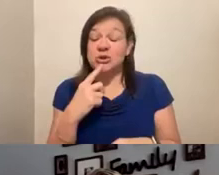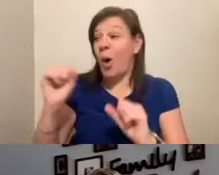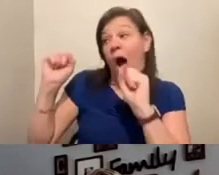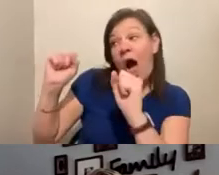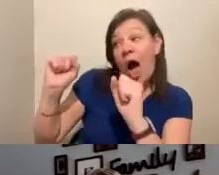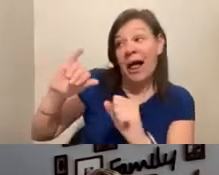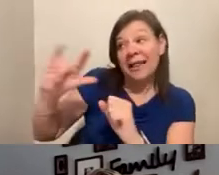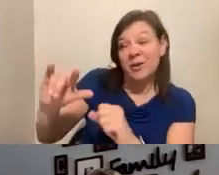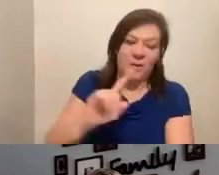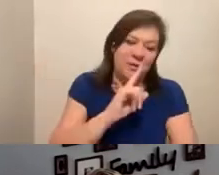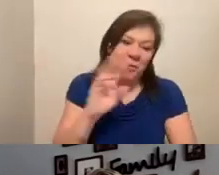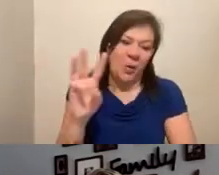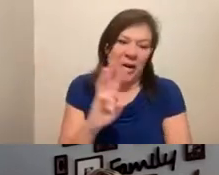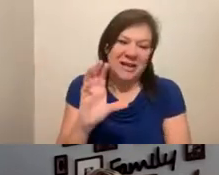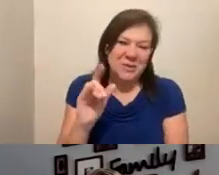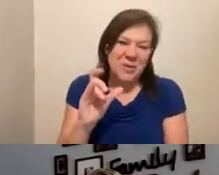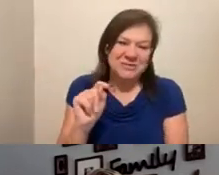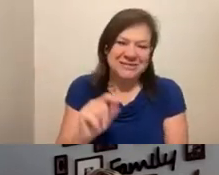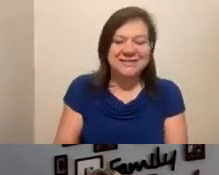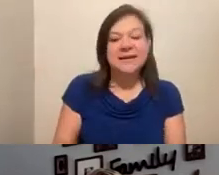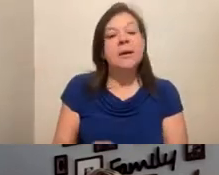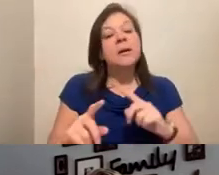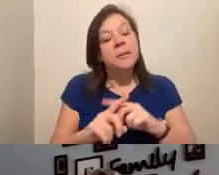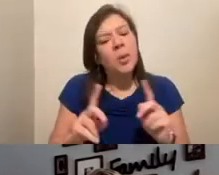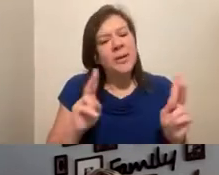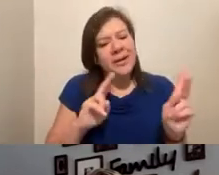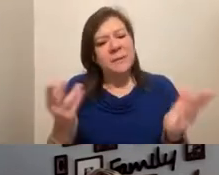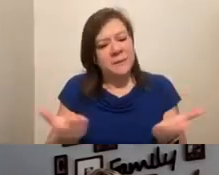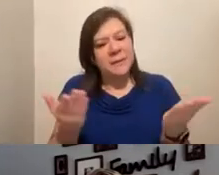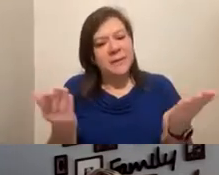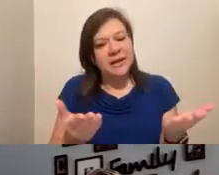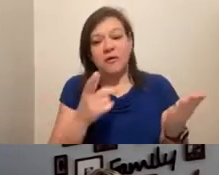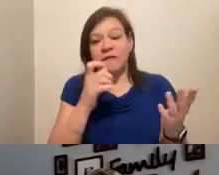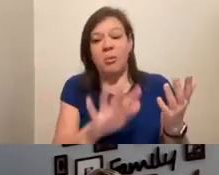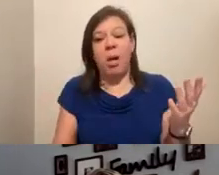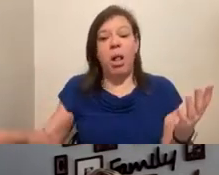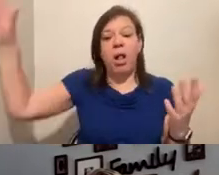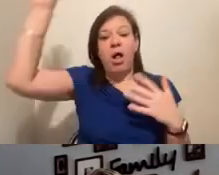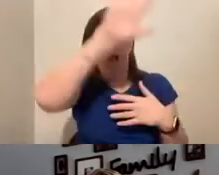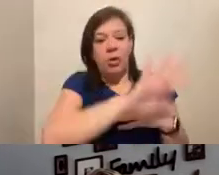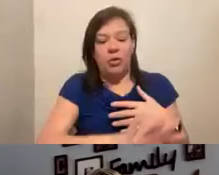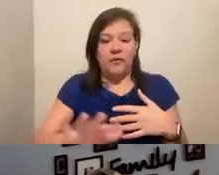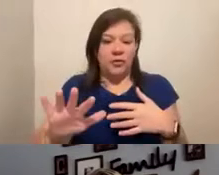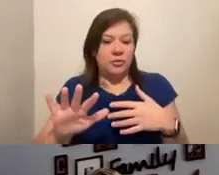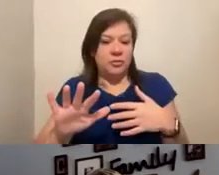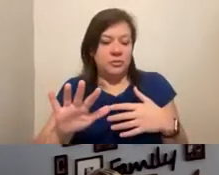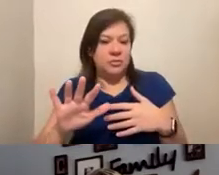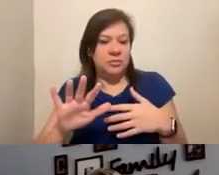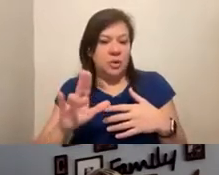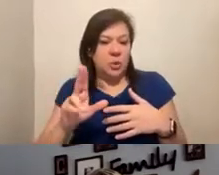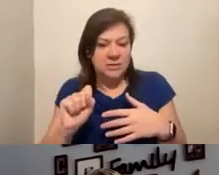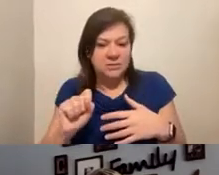But I know that we have people who are in the space with us today from all across the nation, because that is certainly